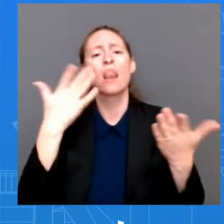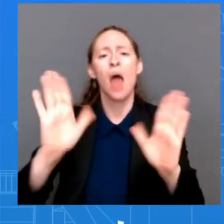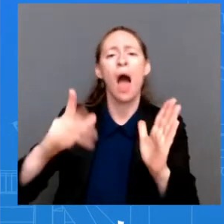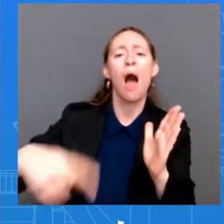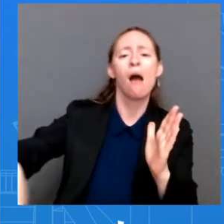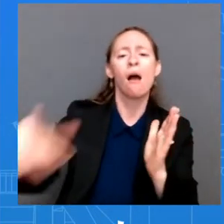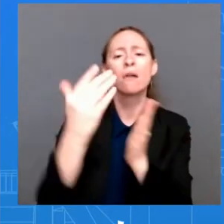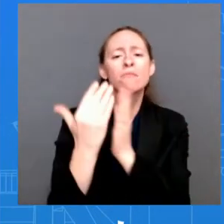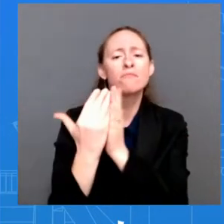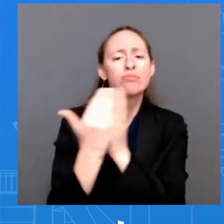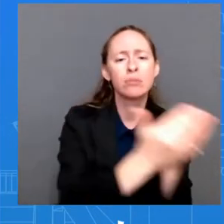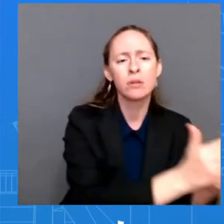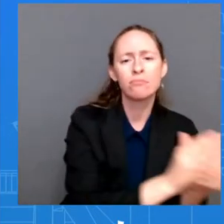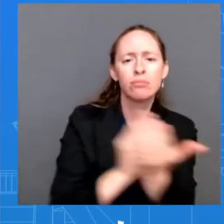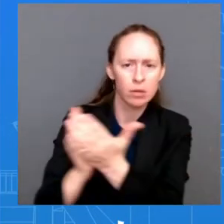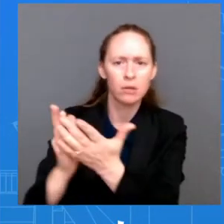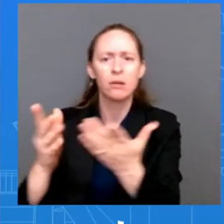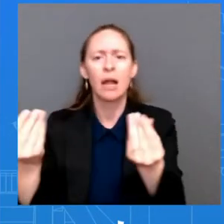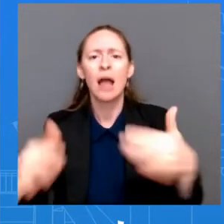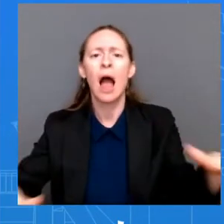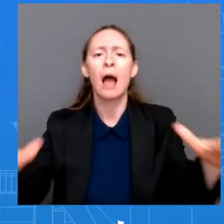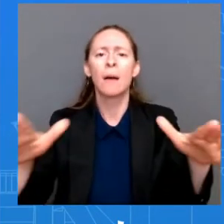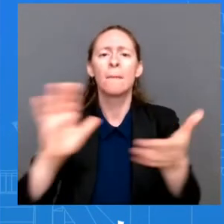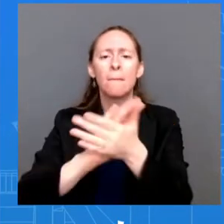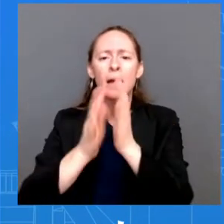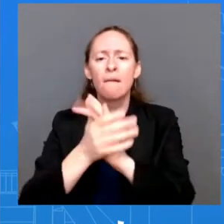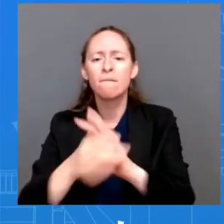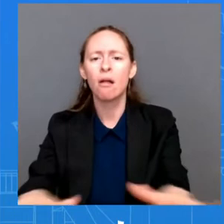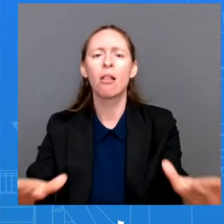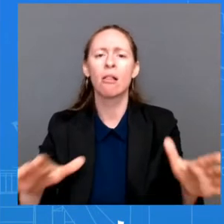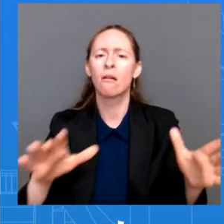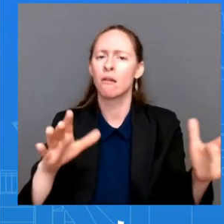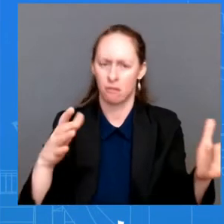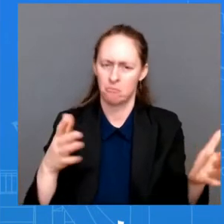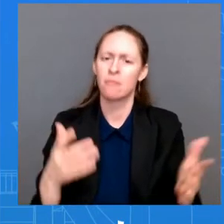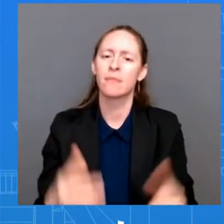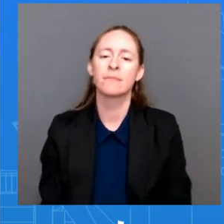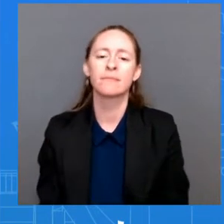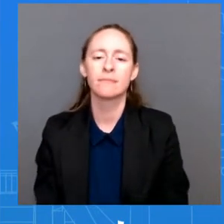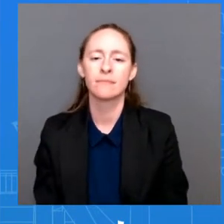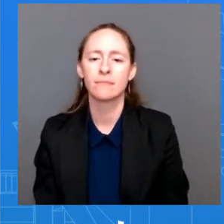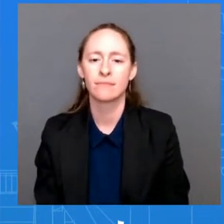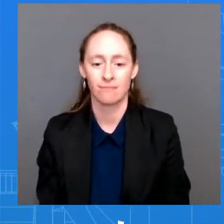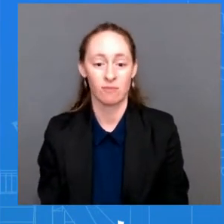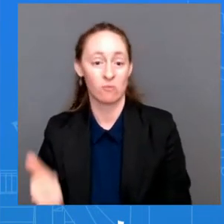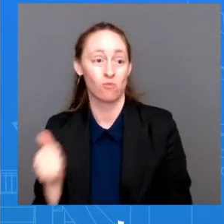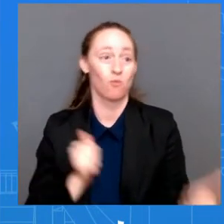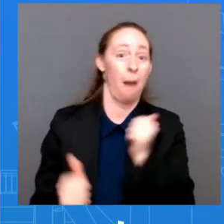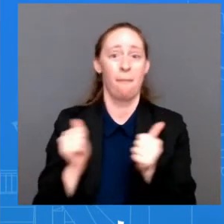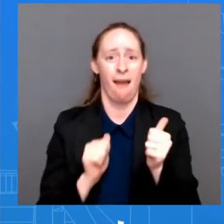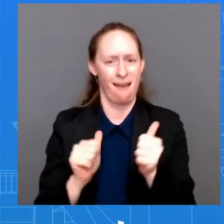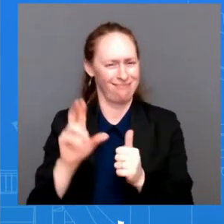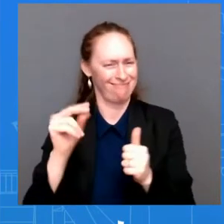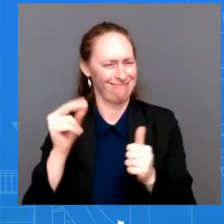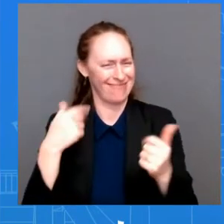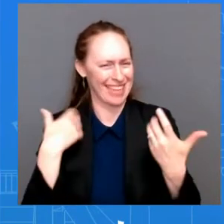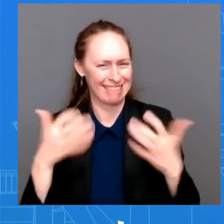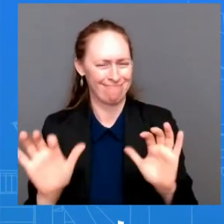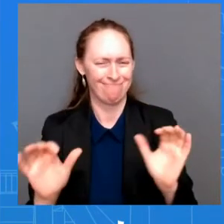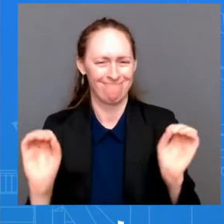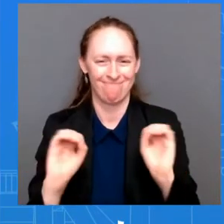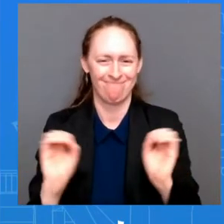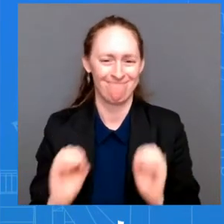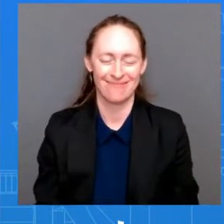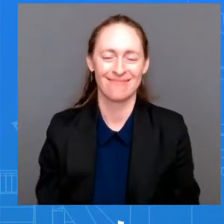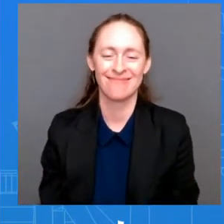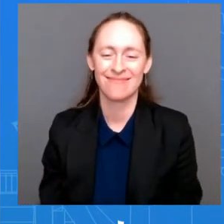So I don't know about the drama that you're claiming exists. It's quite the contrary here. And the